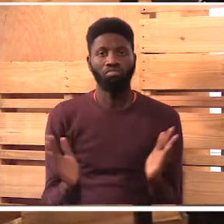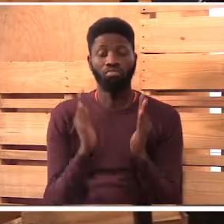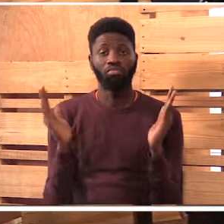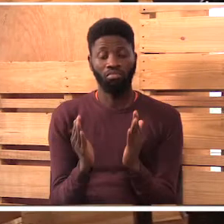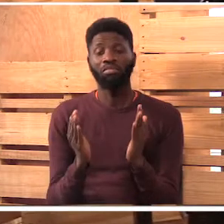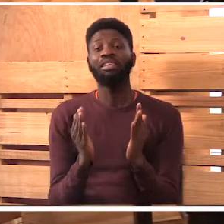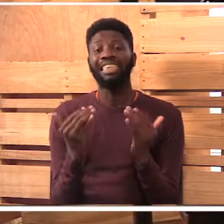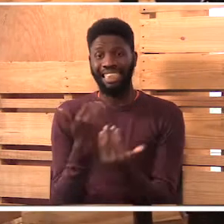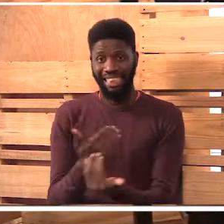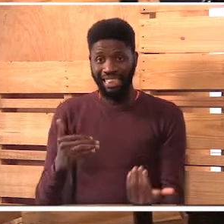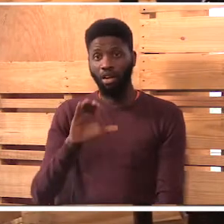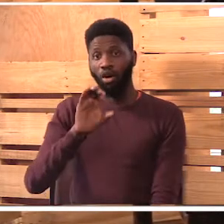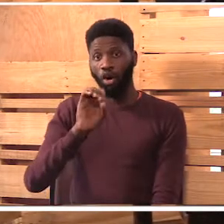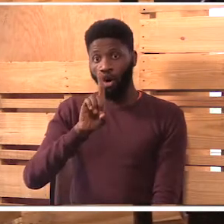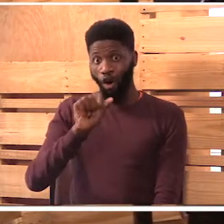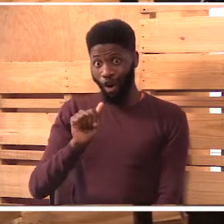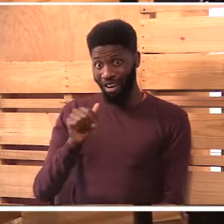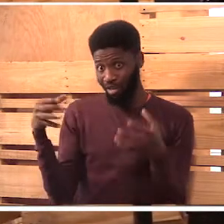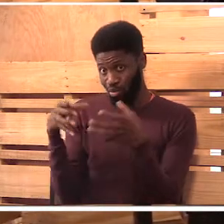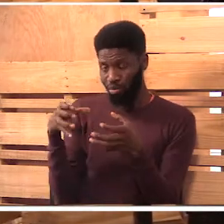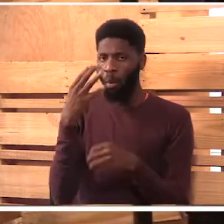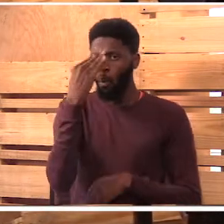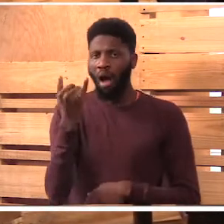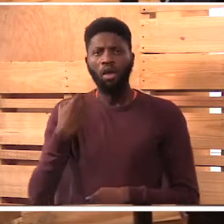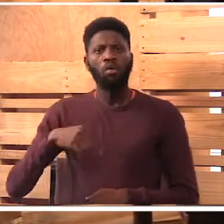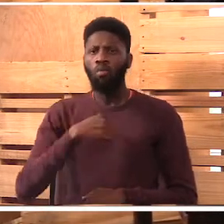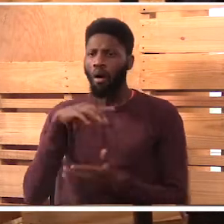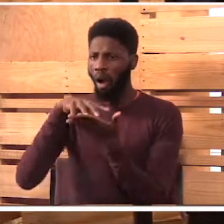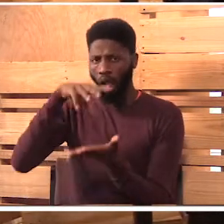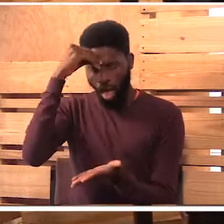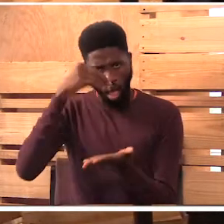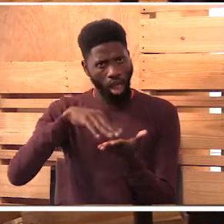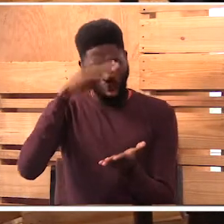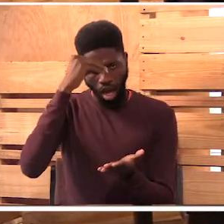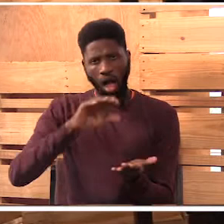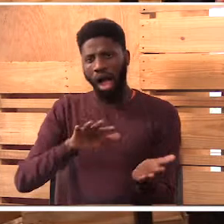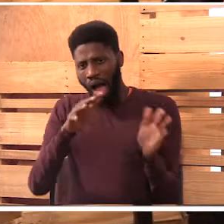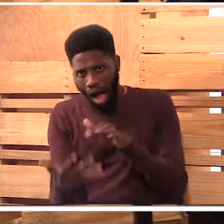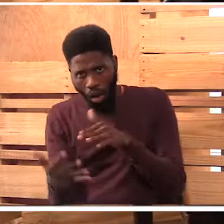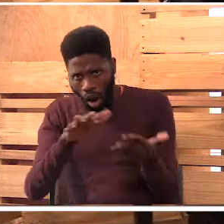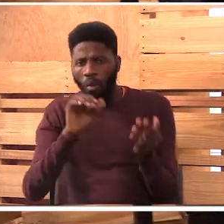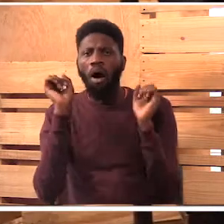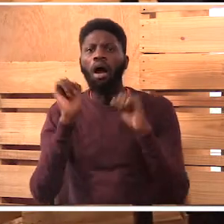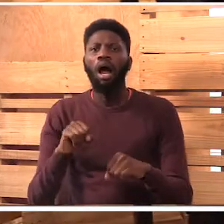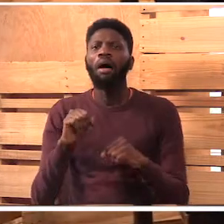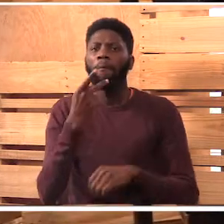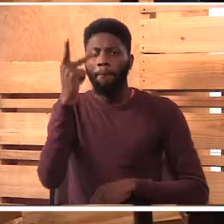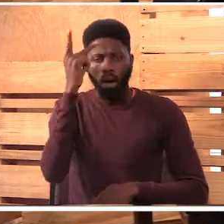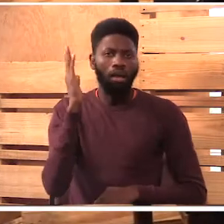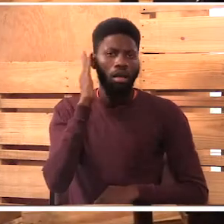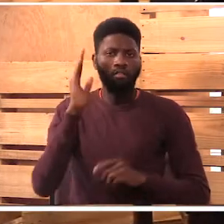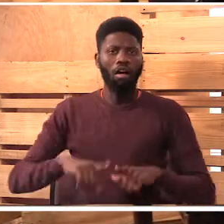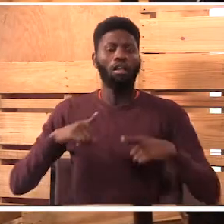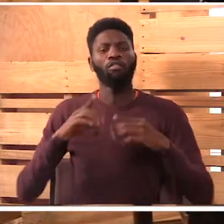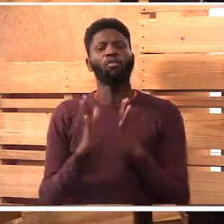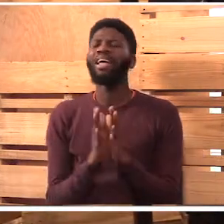wawalema, wasio, weza kusikia, kwa mana tunafunzua how, kukanisha nao. Mwona, imechangia